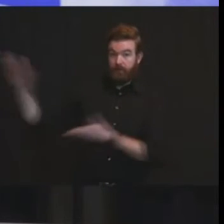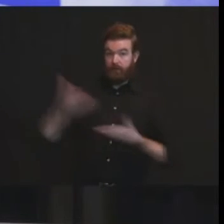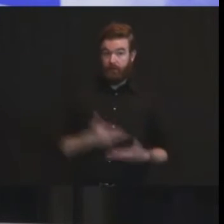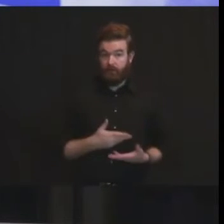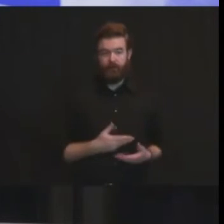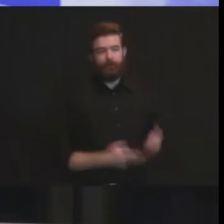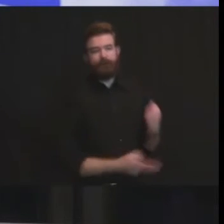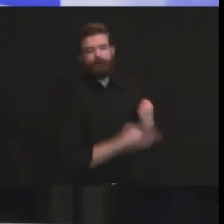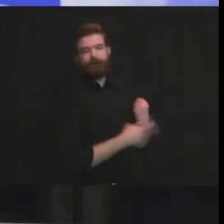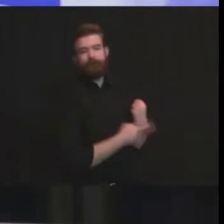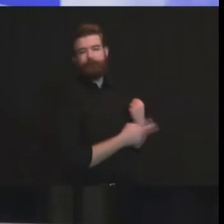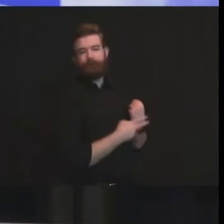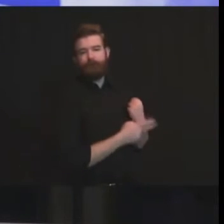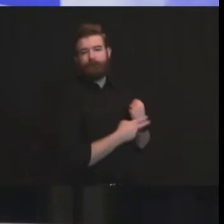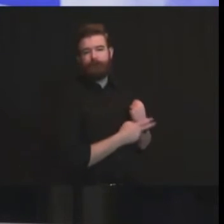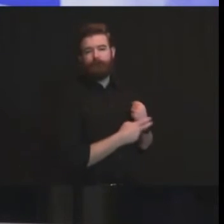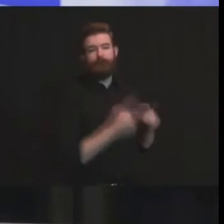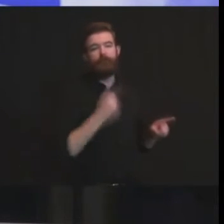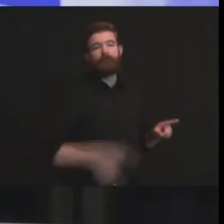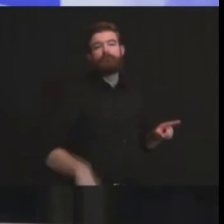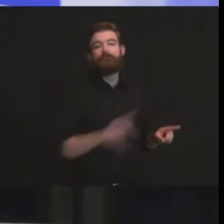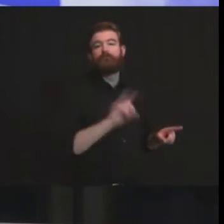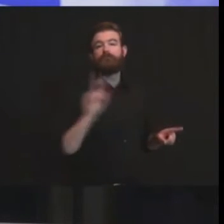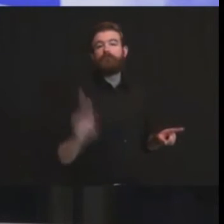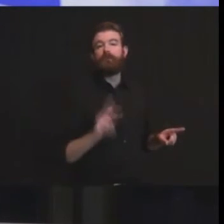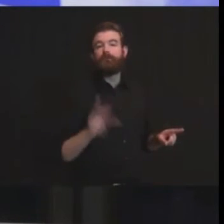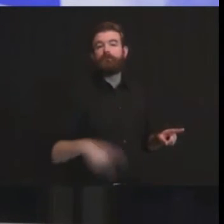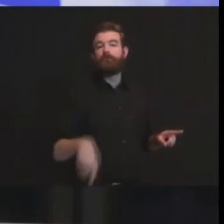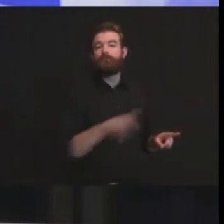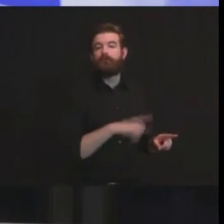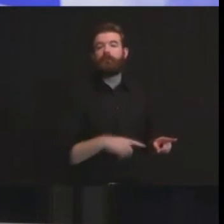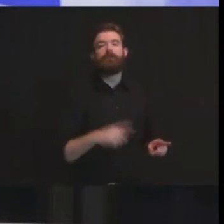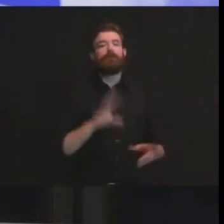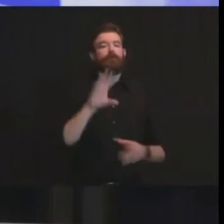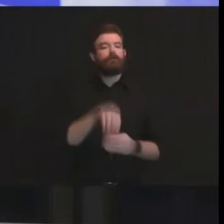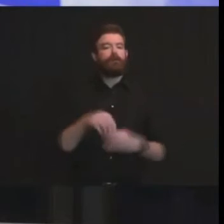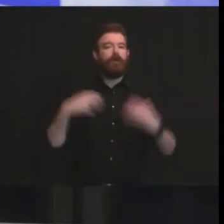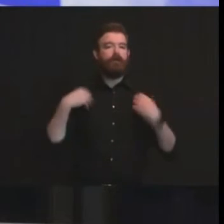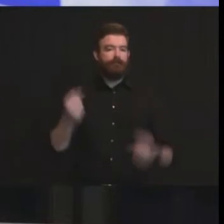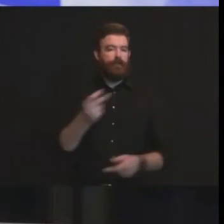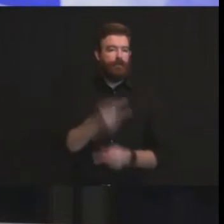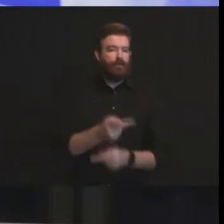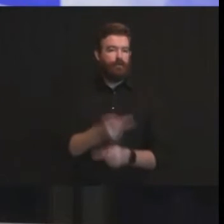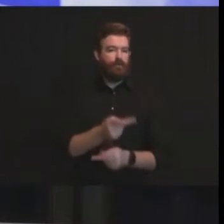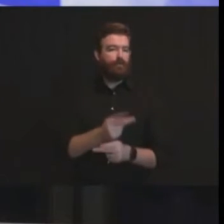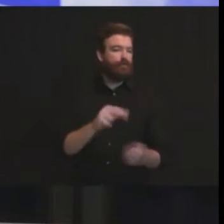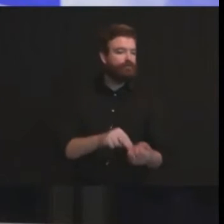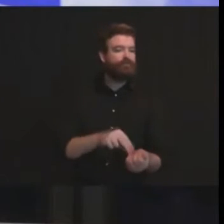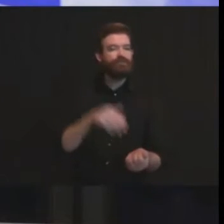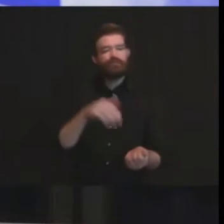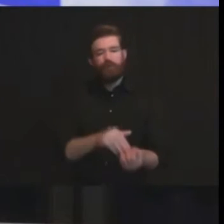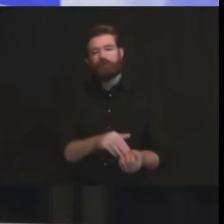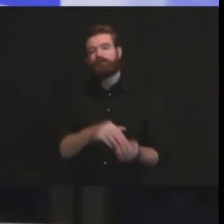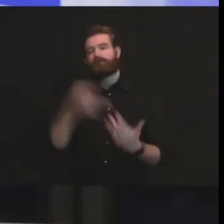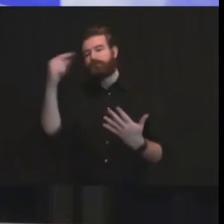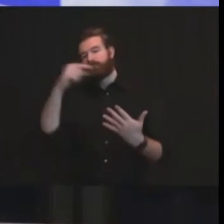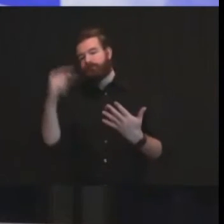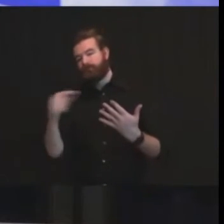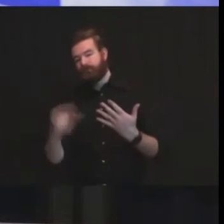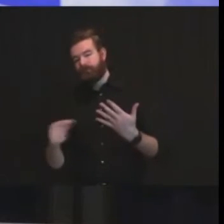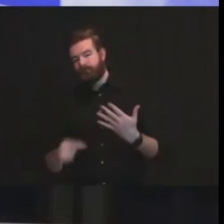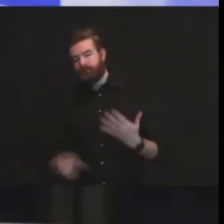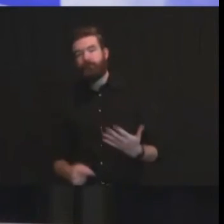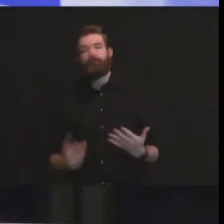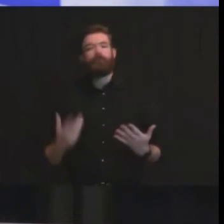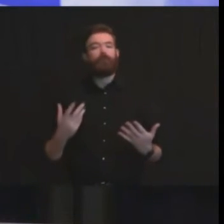unpaid persons serving in health care settings who have the potential for direct and indirect exposure